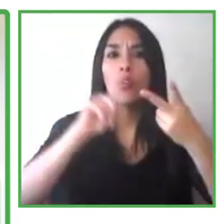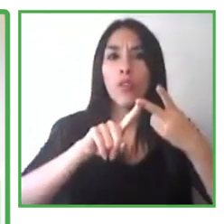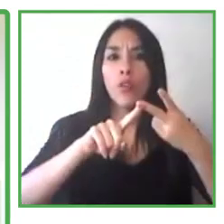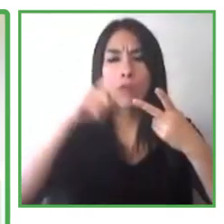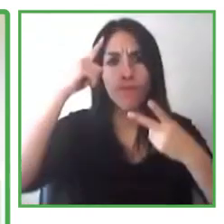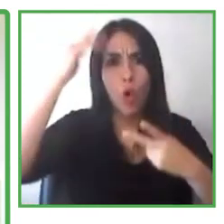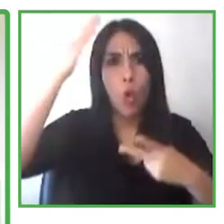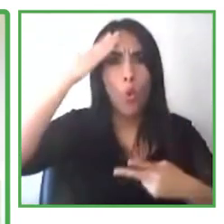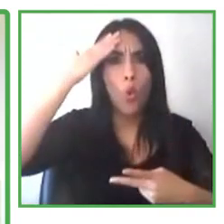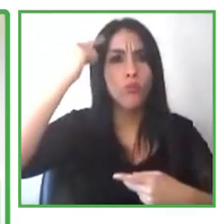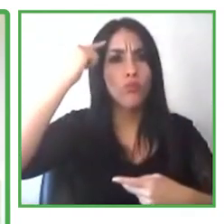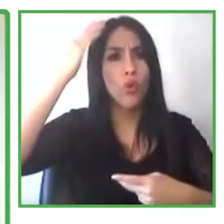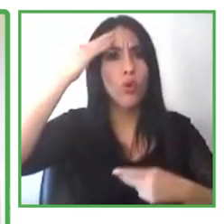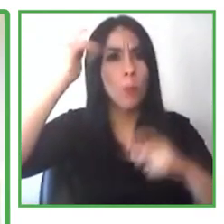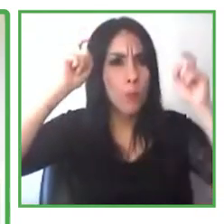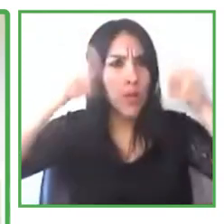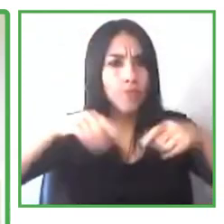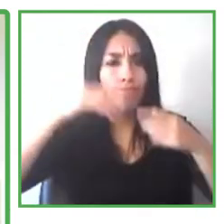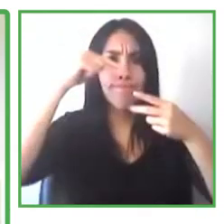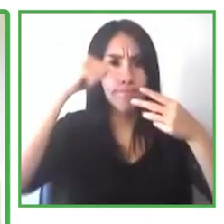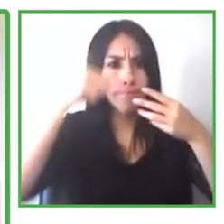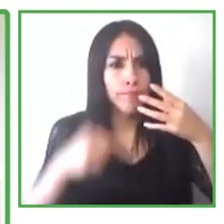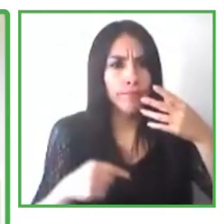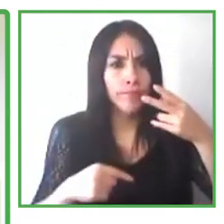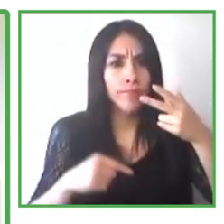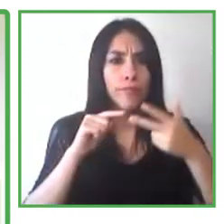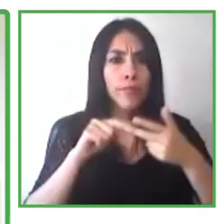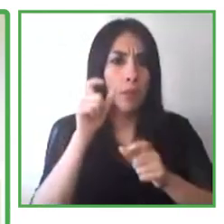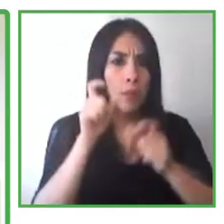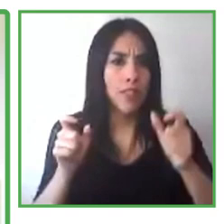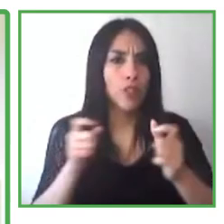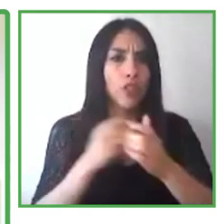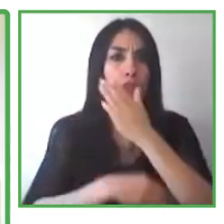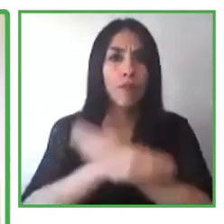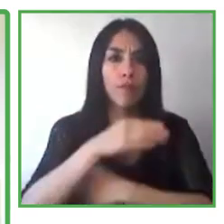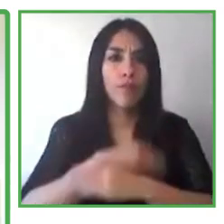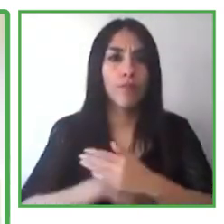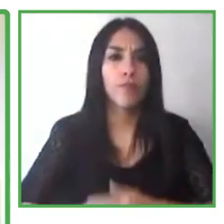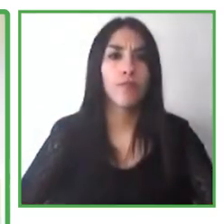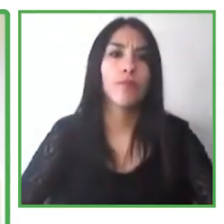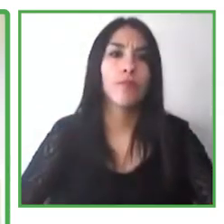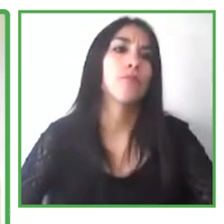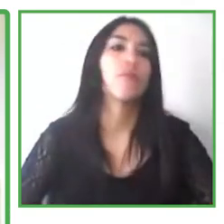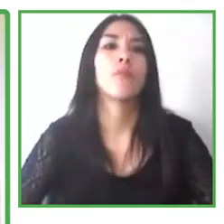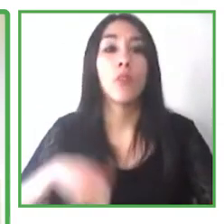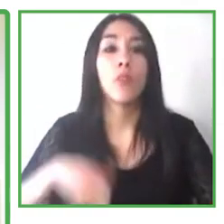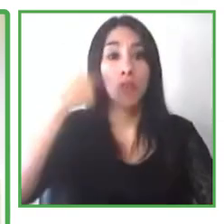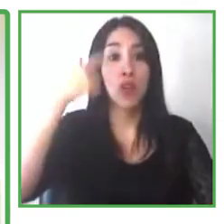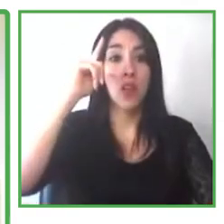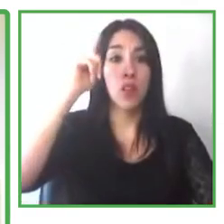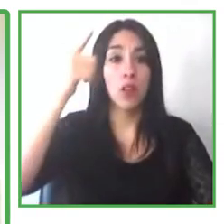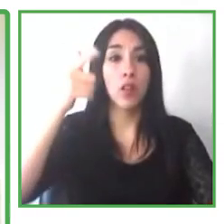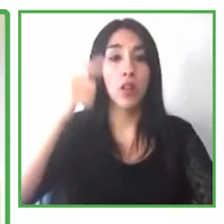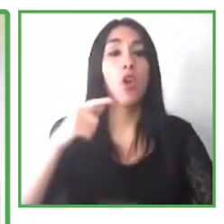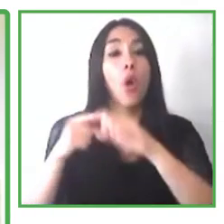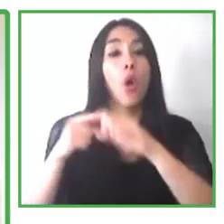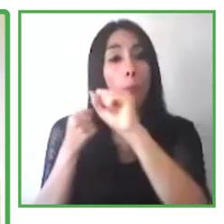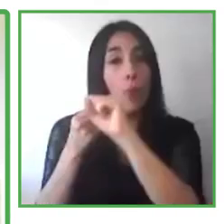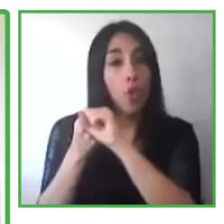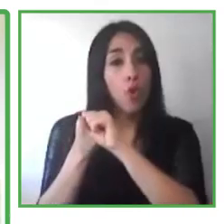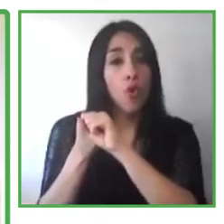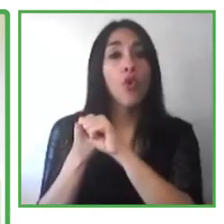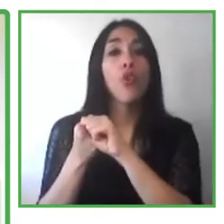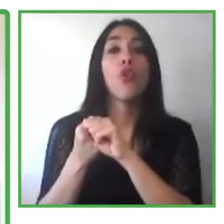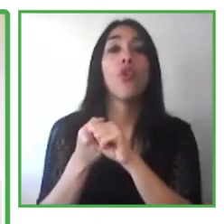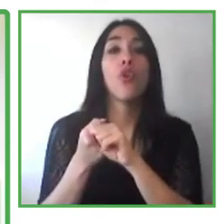to support this commitment, let's watch out for a few things. First, we're going to grow and expand